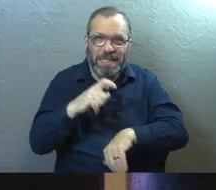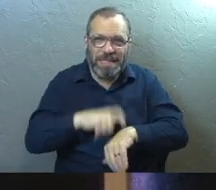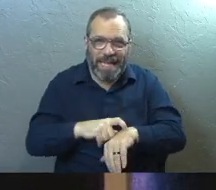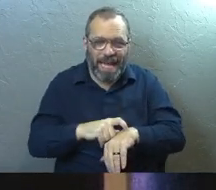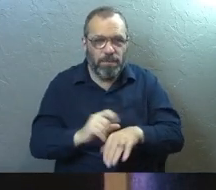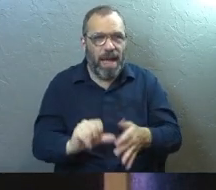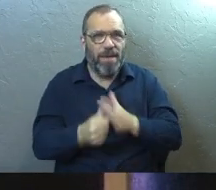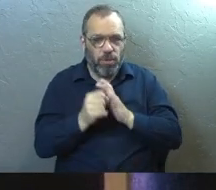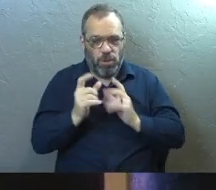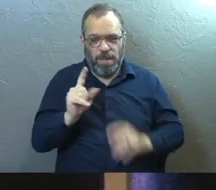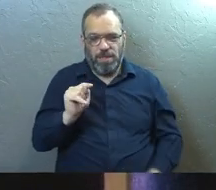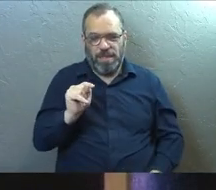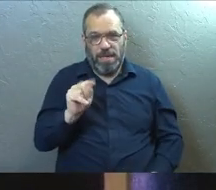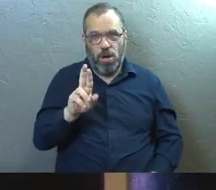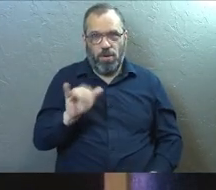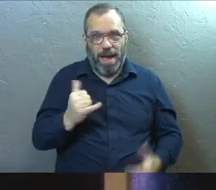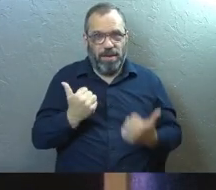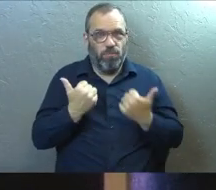Emphasis on try.